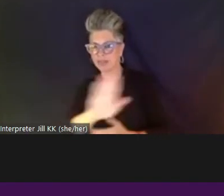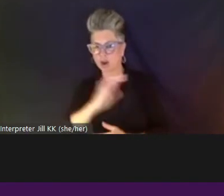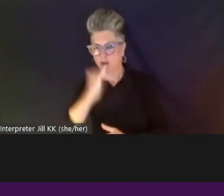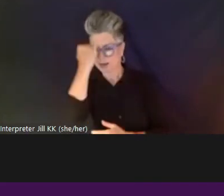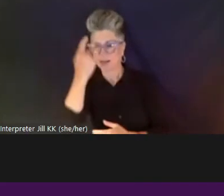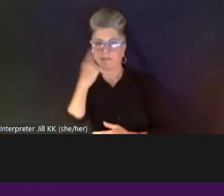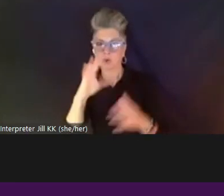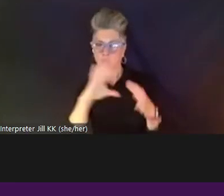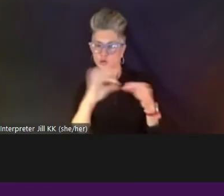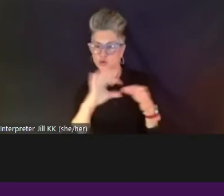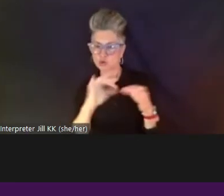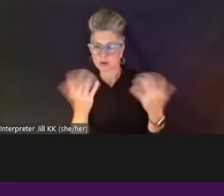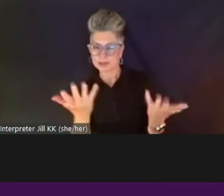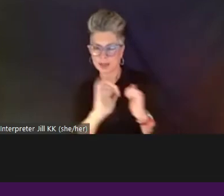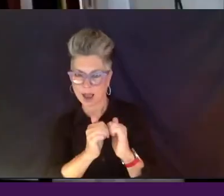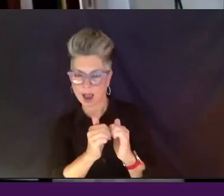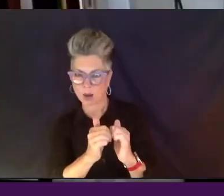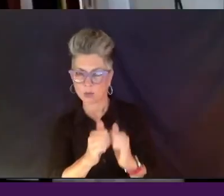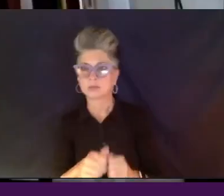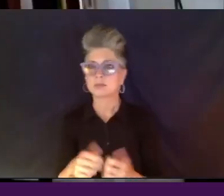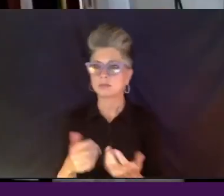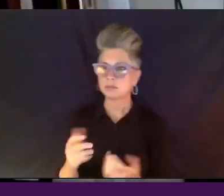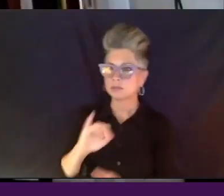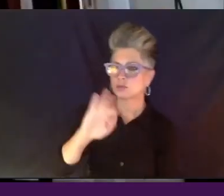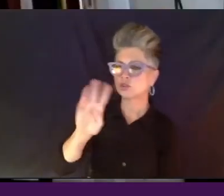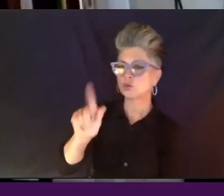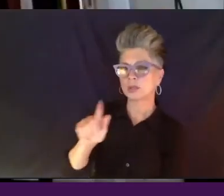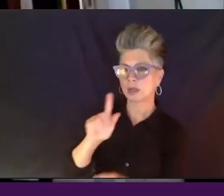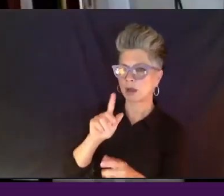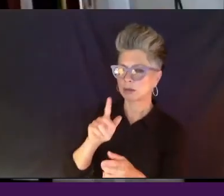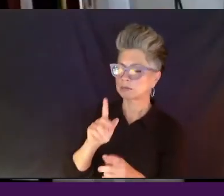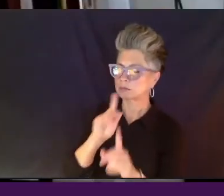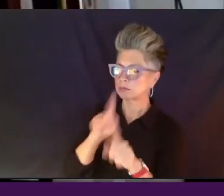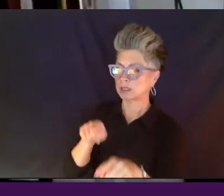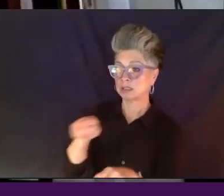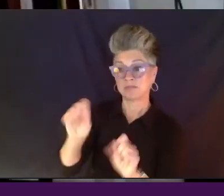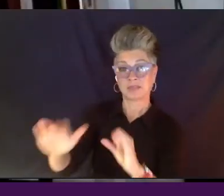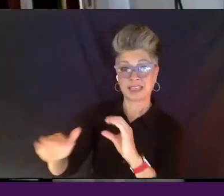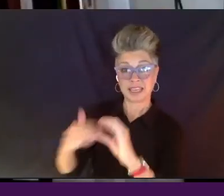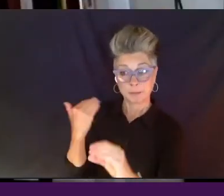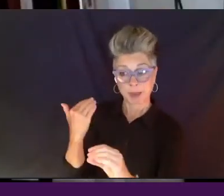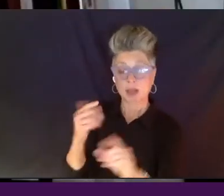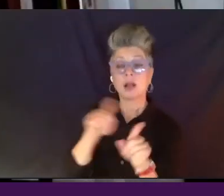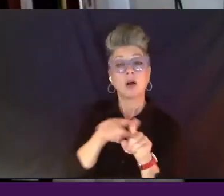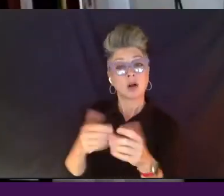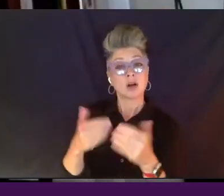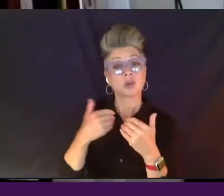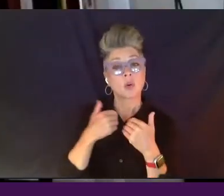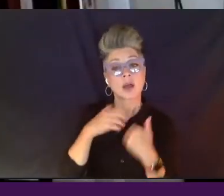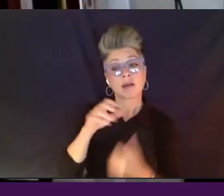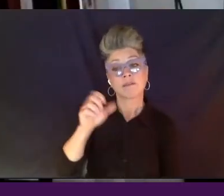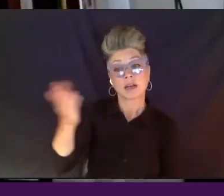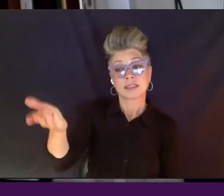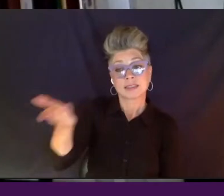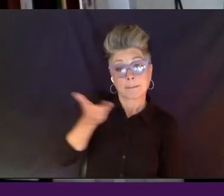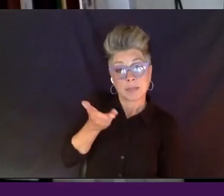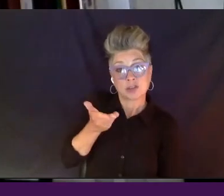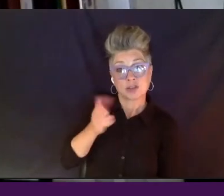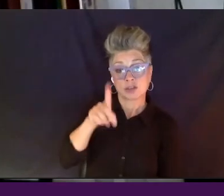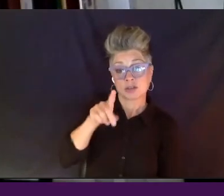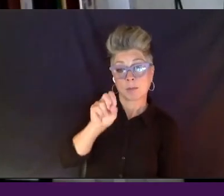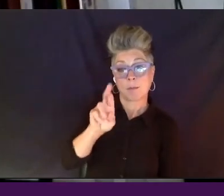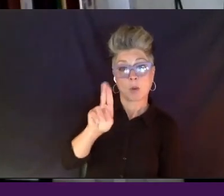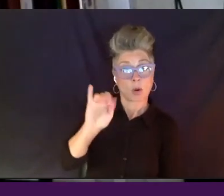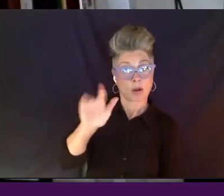Yeah, they can email us. We also have a submissions portal. We look at everything that goes into the submissions